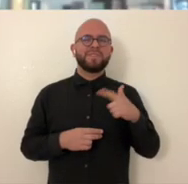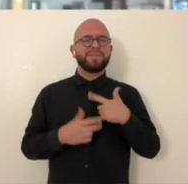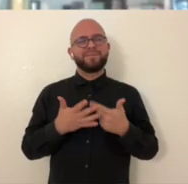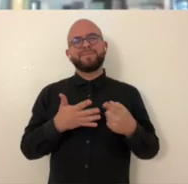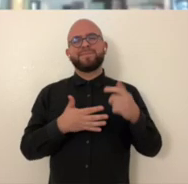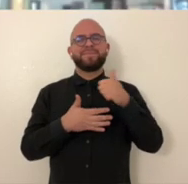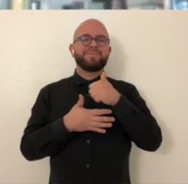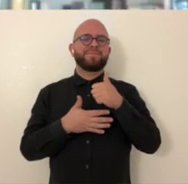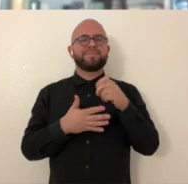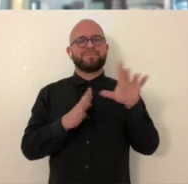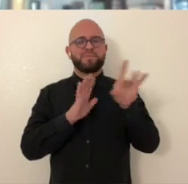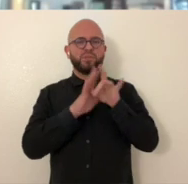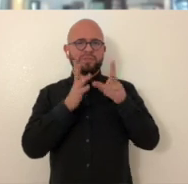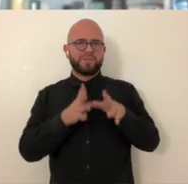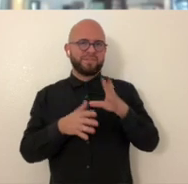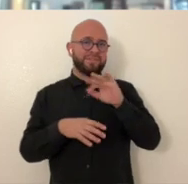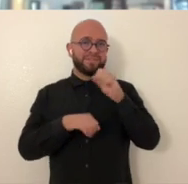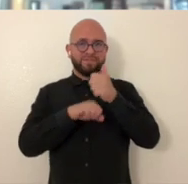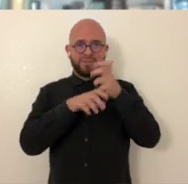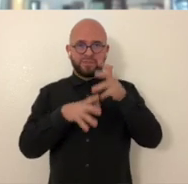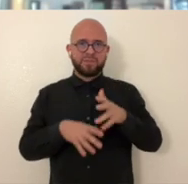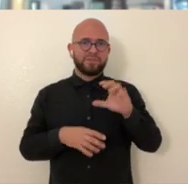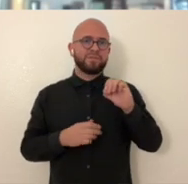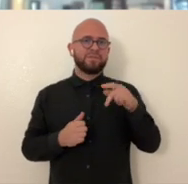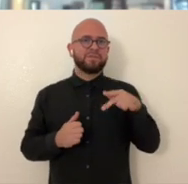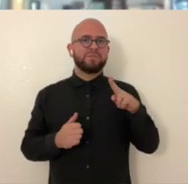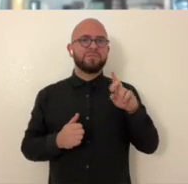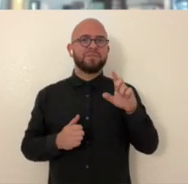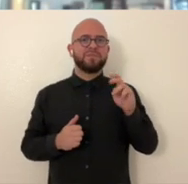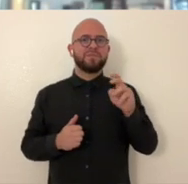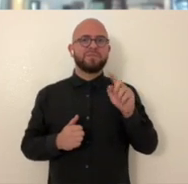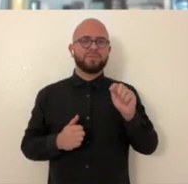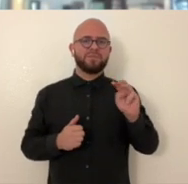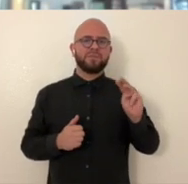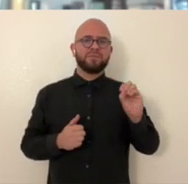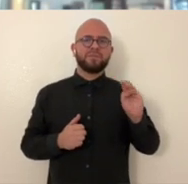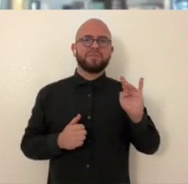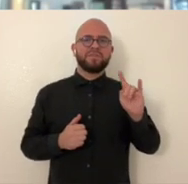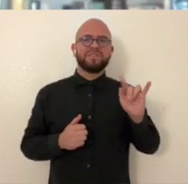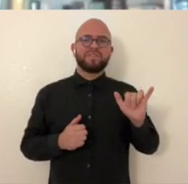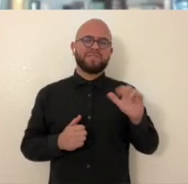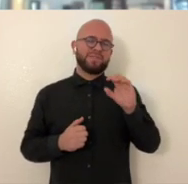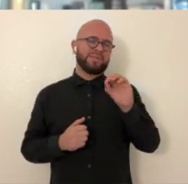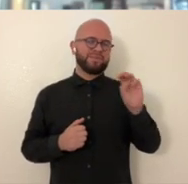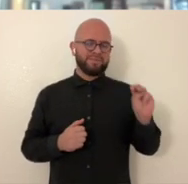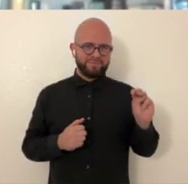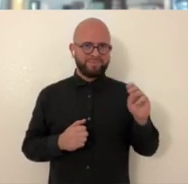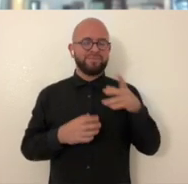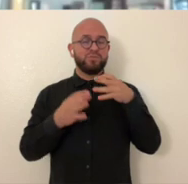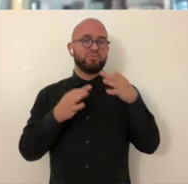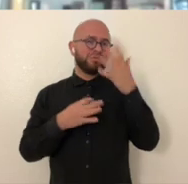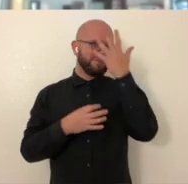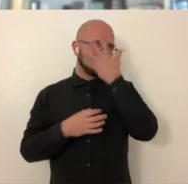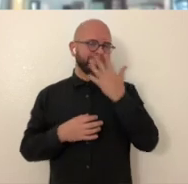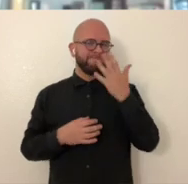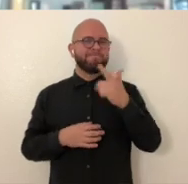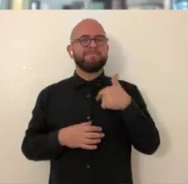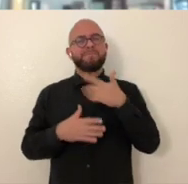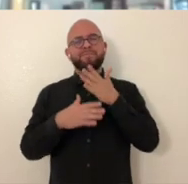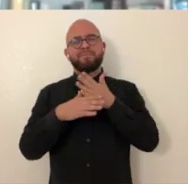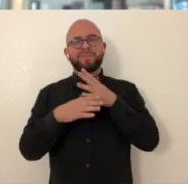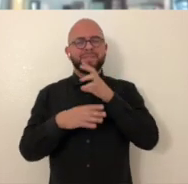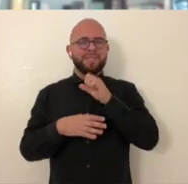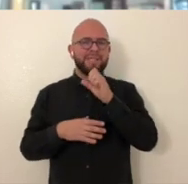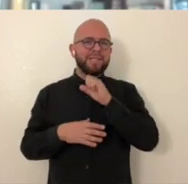Hello and welcome. I am Laura Brody. I'm the primary curator and founder of Opulent Mobility. For description